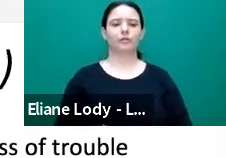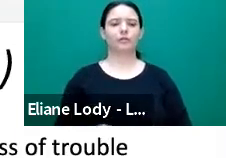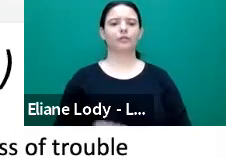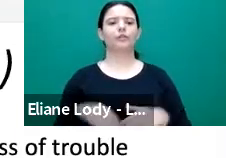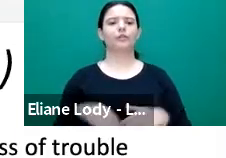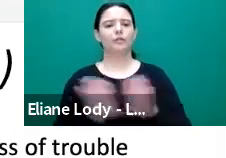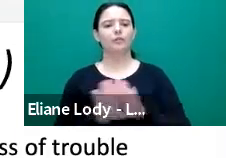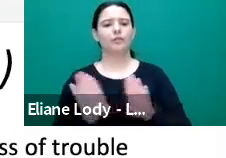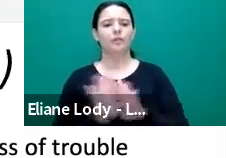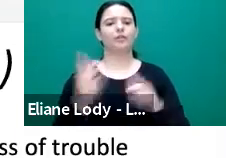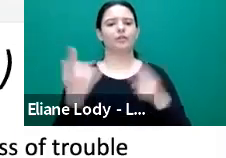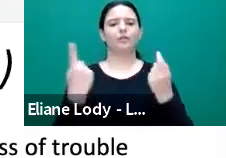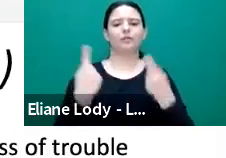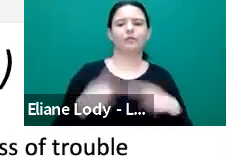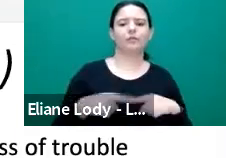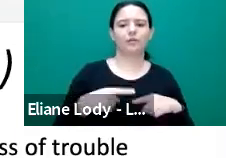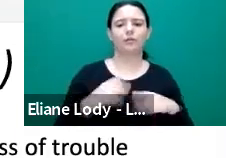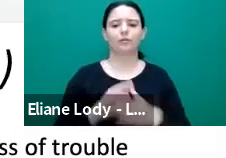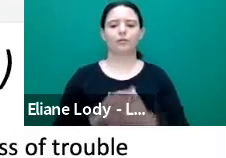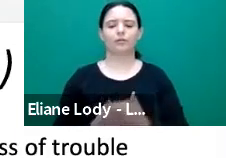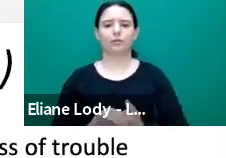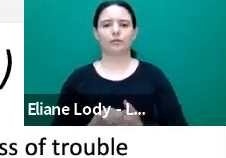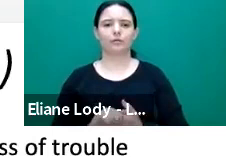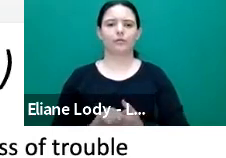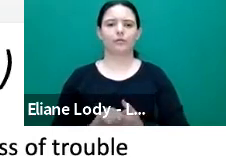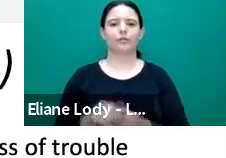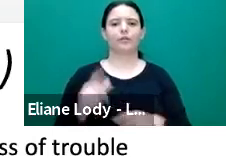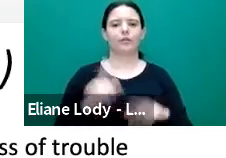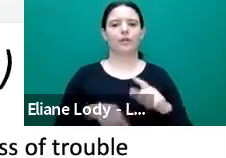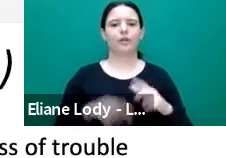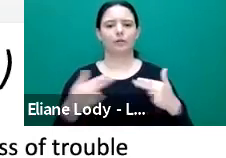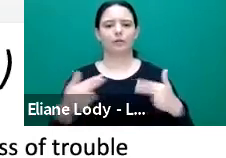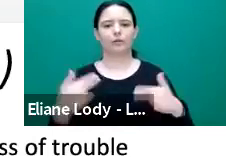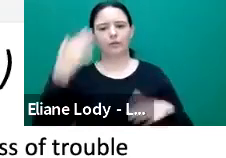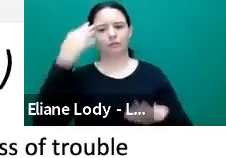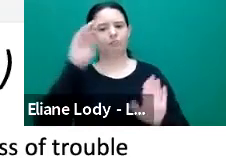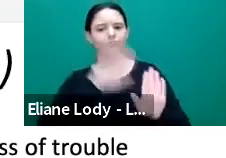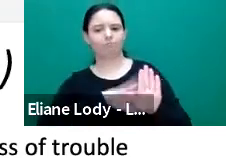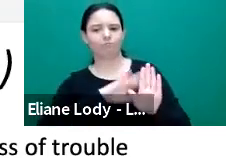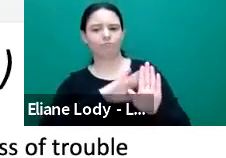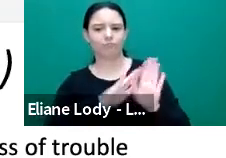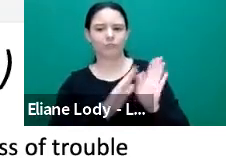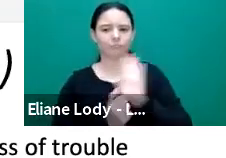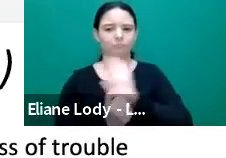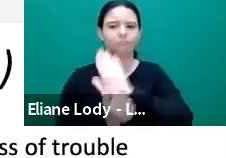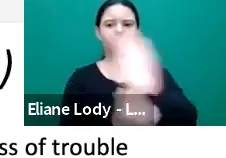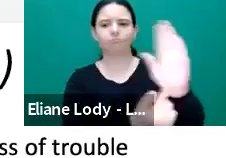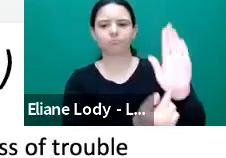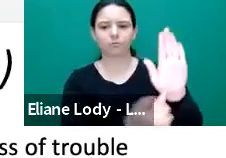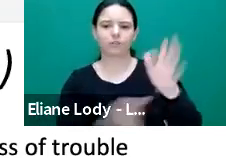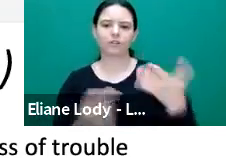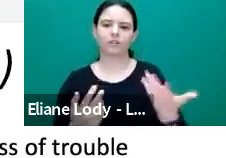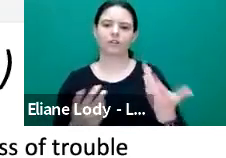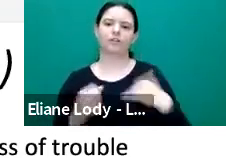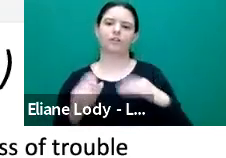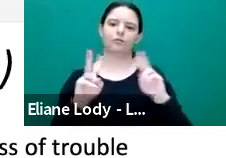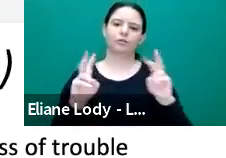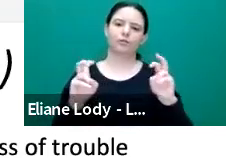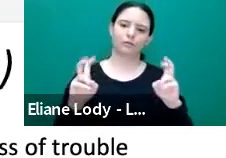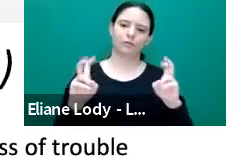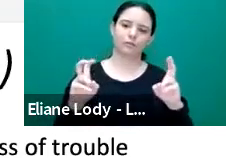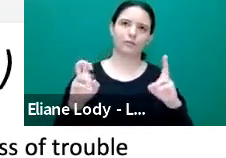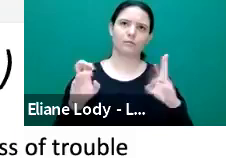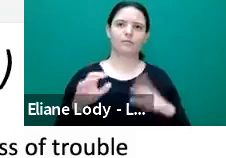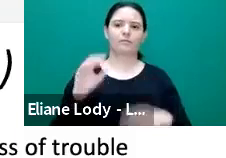and interchangeable subjects of activity. And then finally, designing AAC devices to support